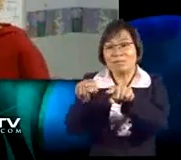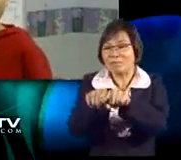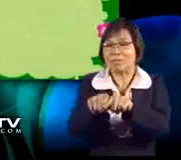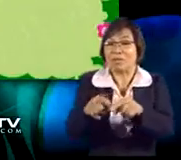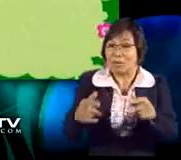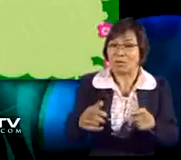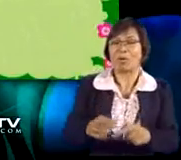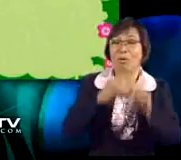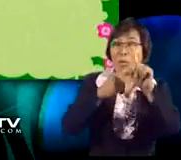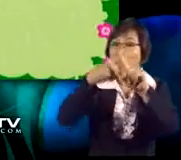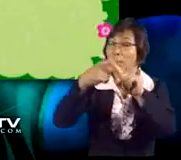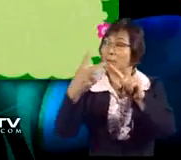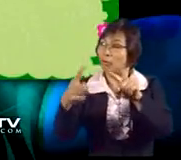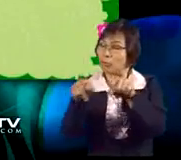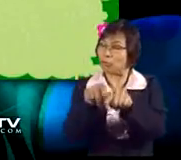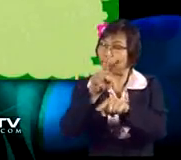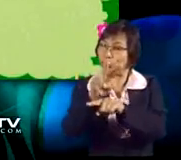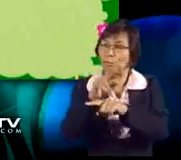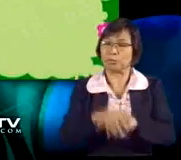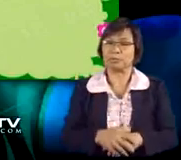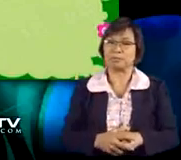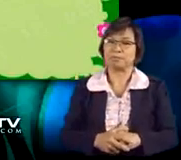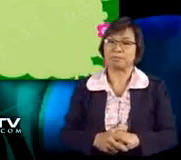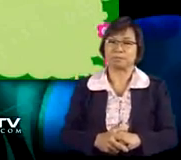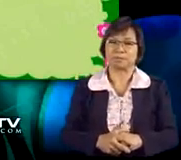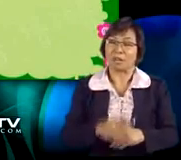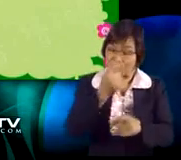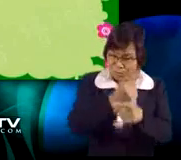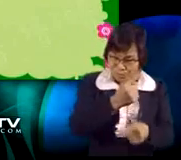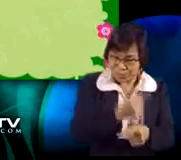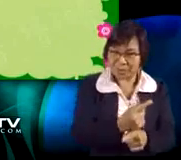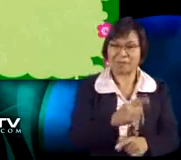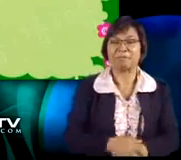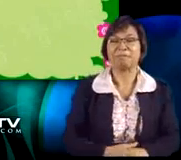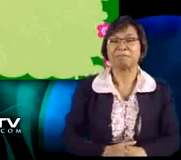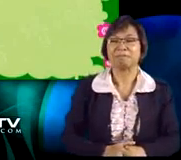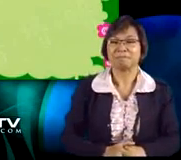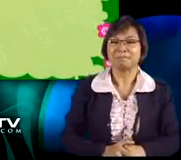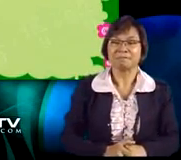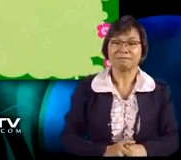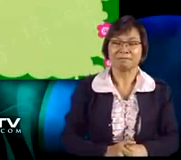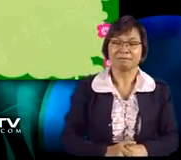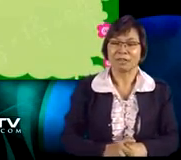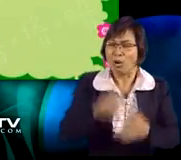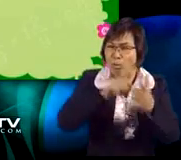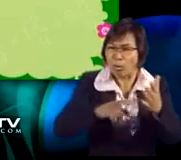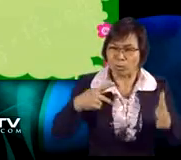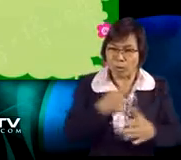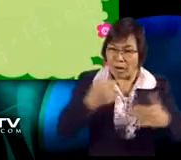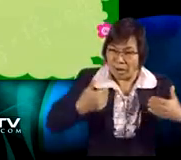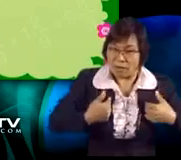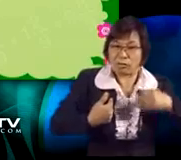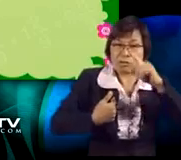Multiply the numerator by 2. So, 1 multiplied by 2 is 2. Correct.